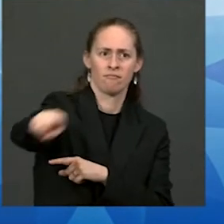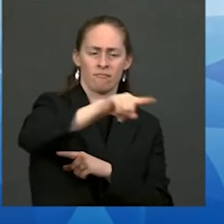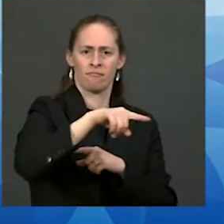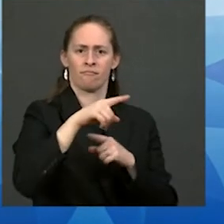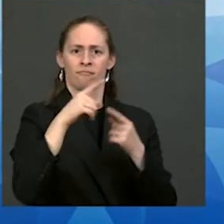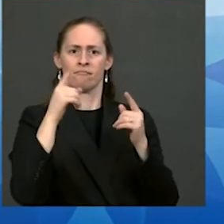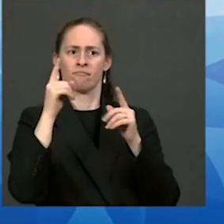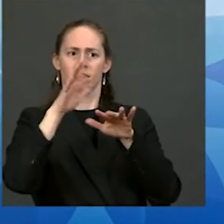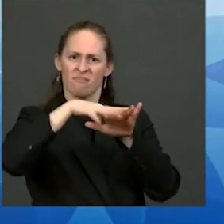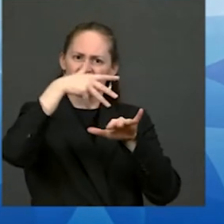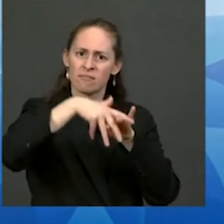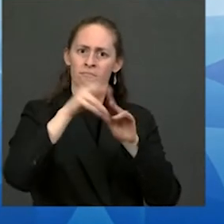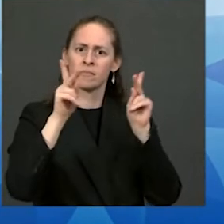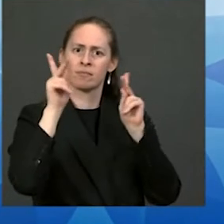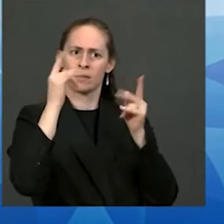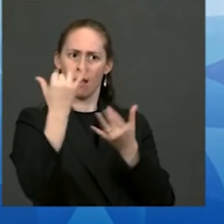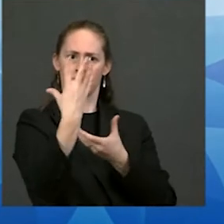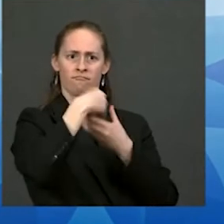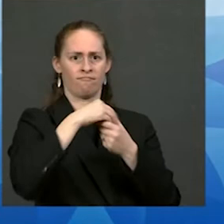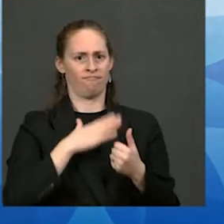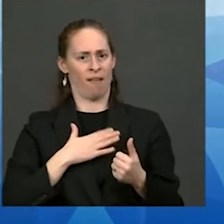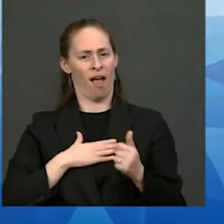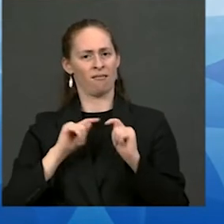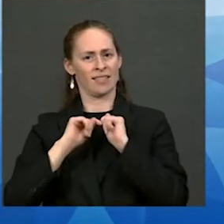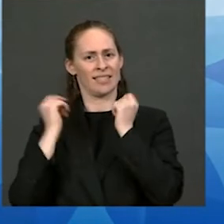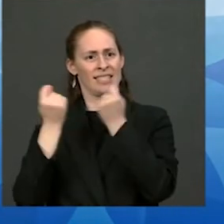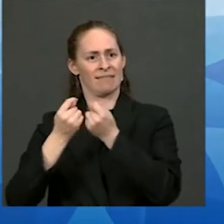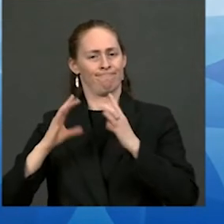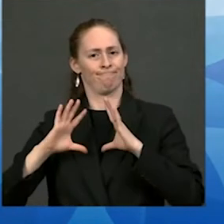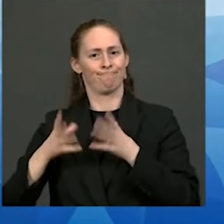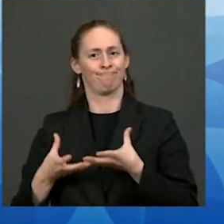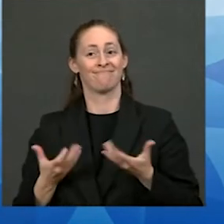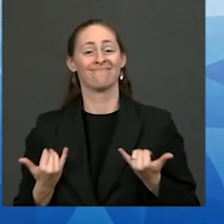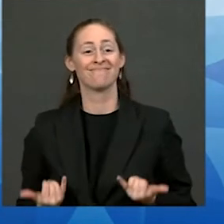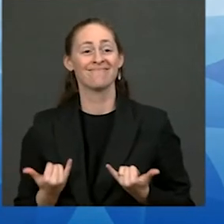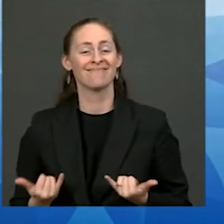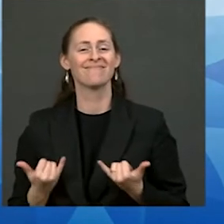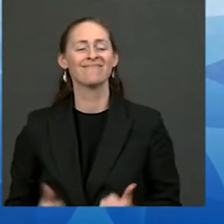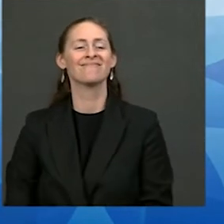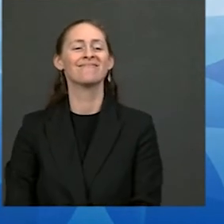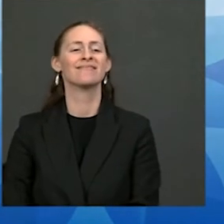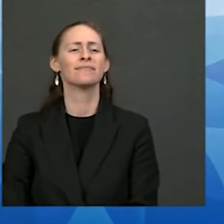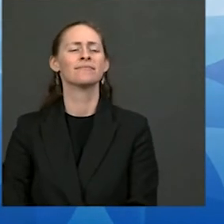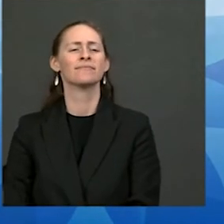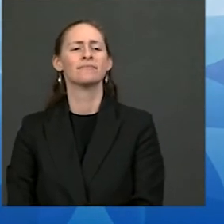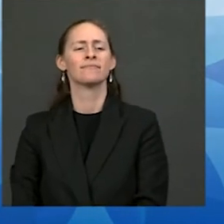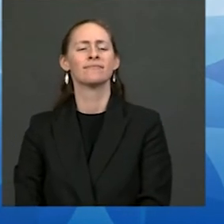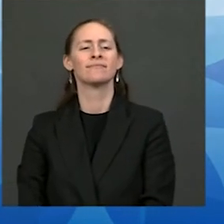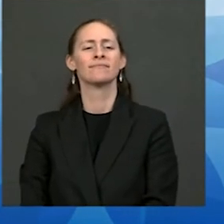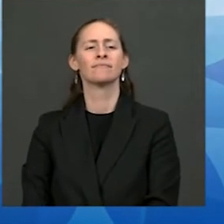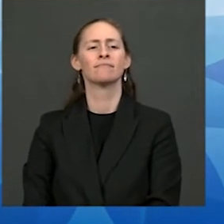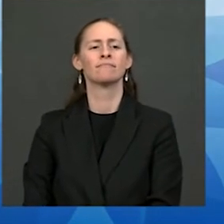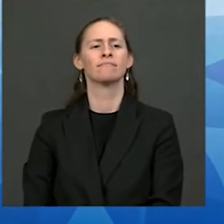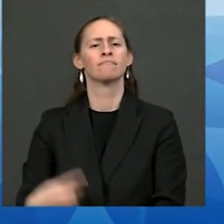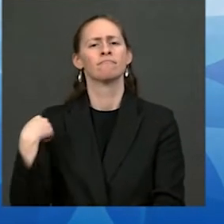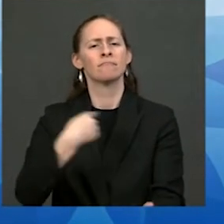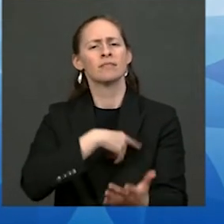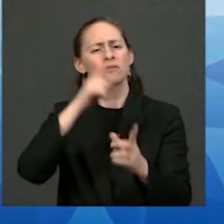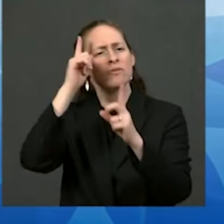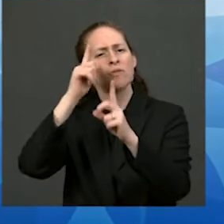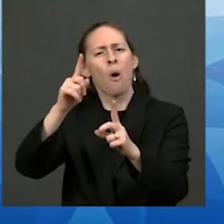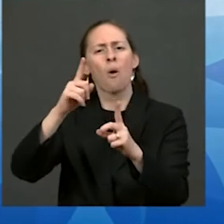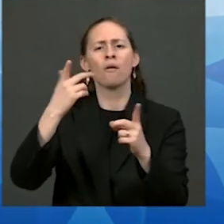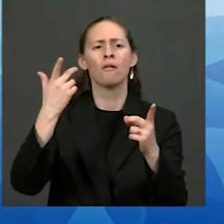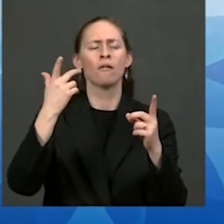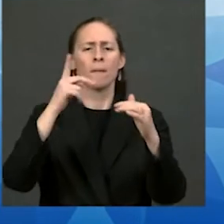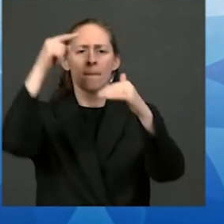tribal lands revoking the pyramid for the keystone XL pipeline preserving and protecting a sacred homeland